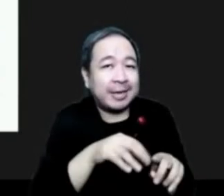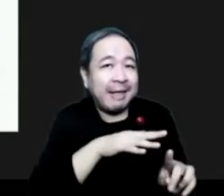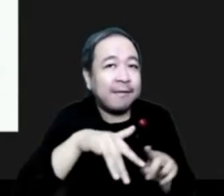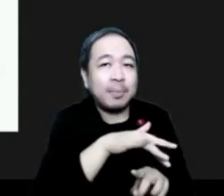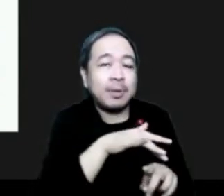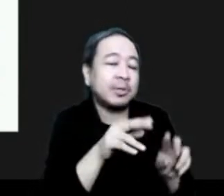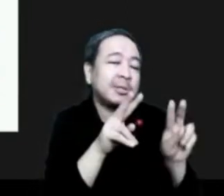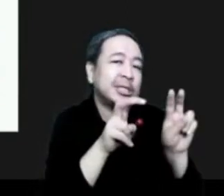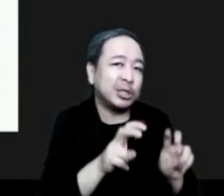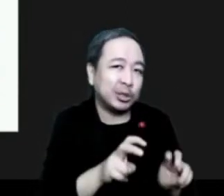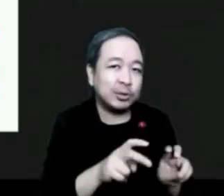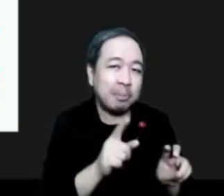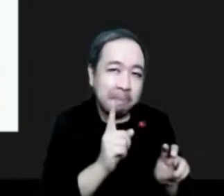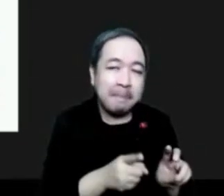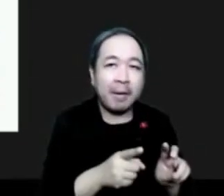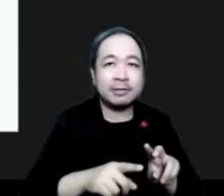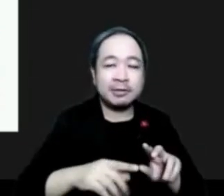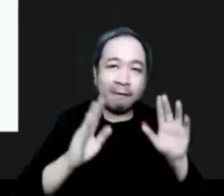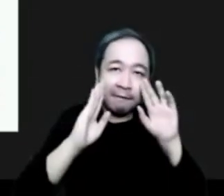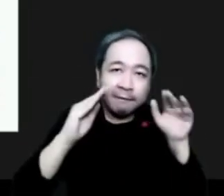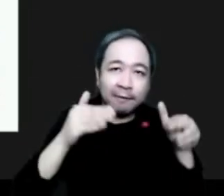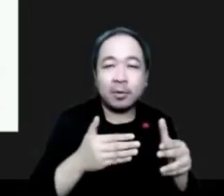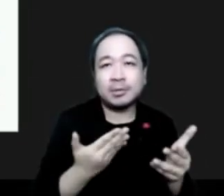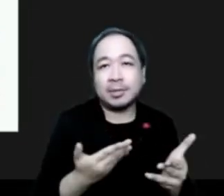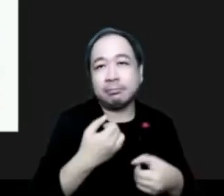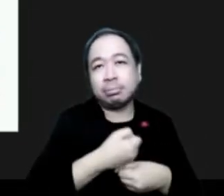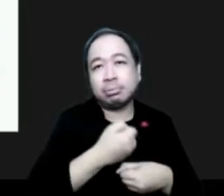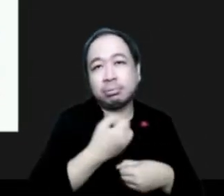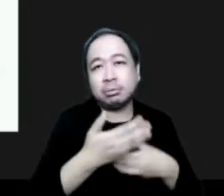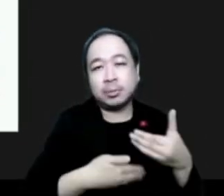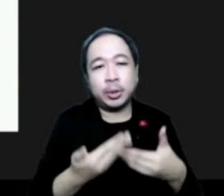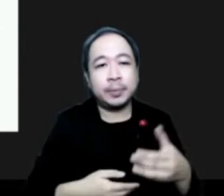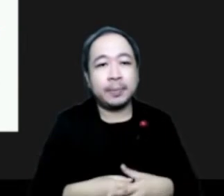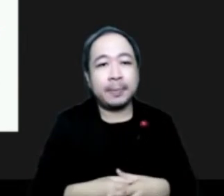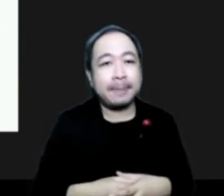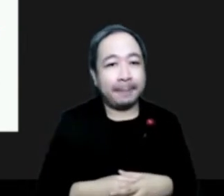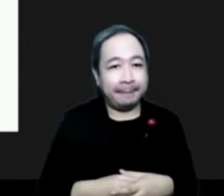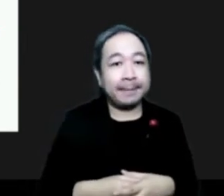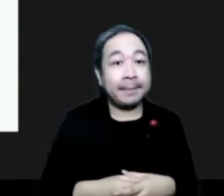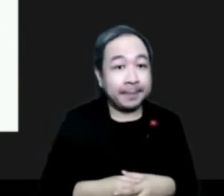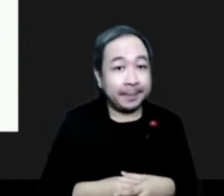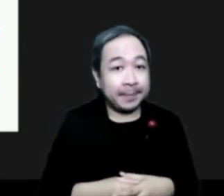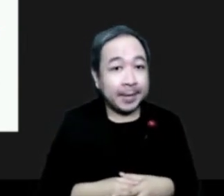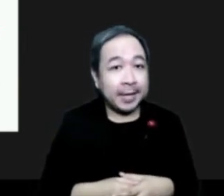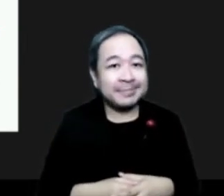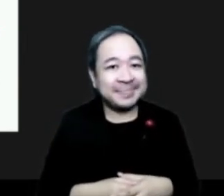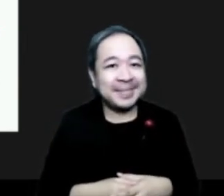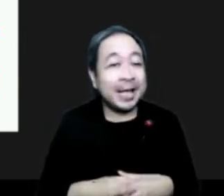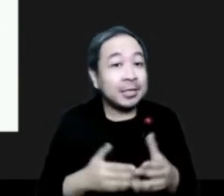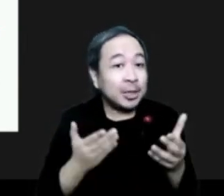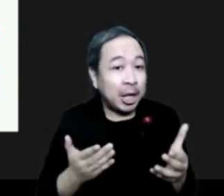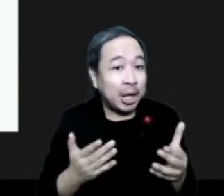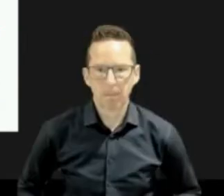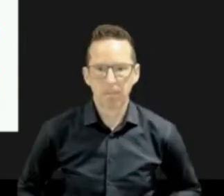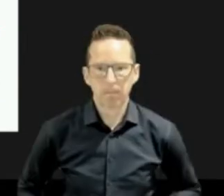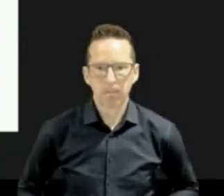address them right now. So, in the conclusion, I can say that wildfire pollution capability has